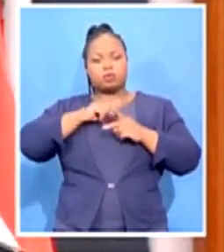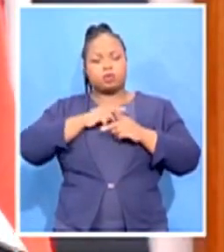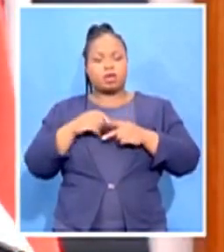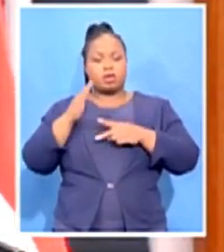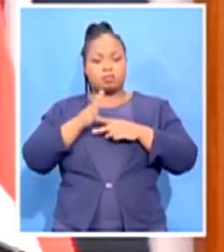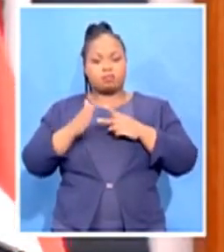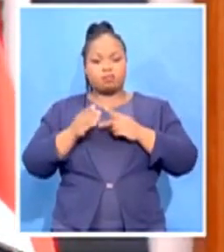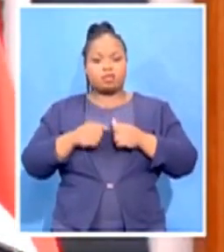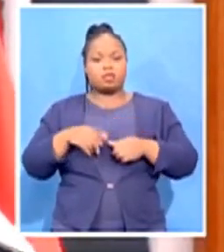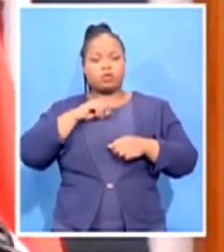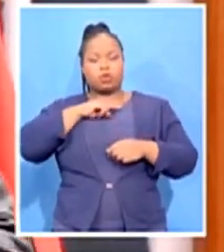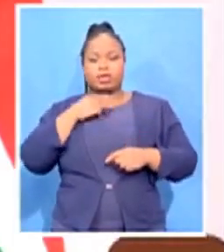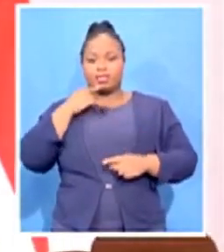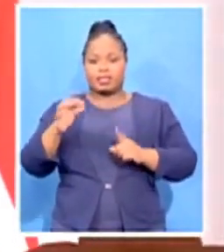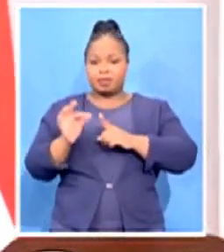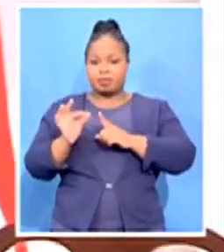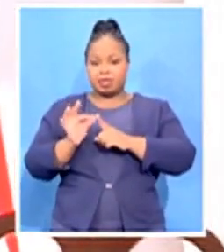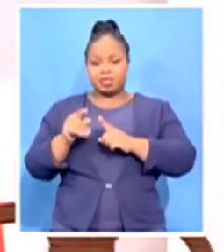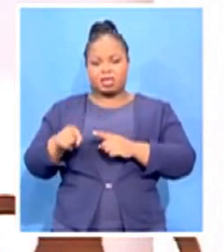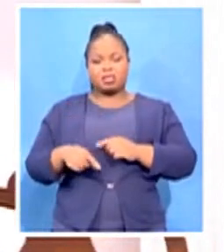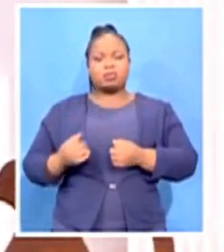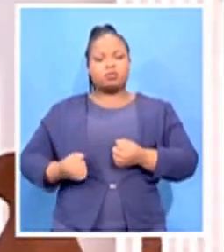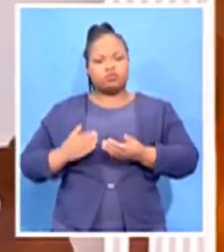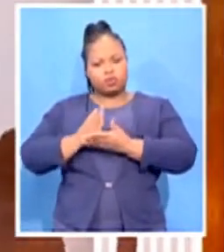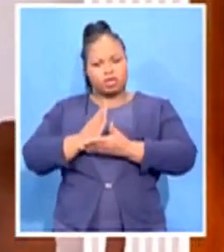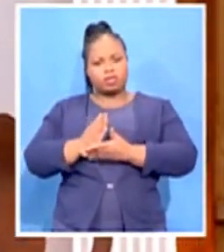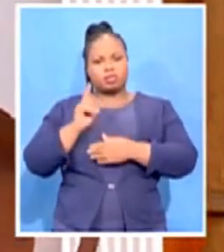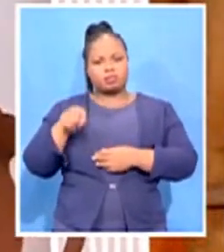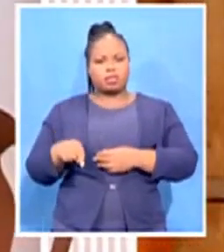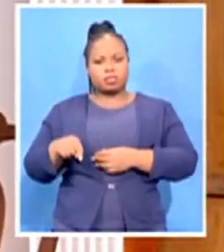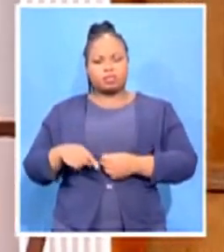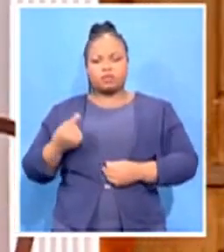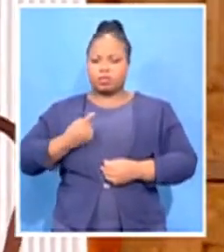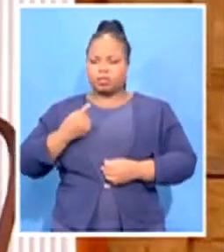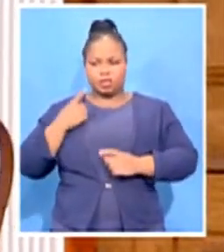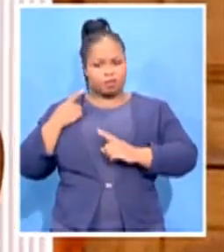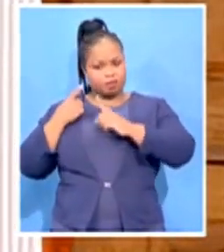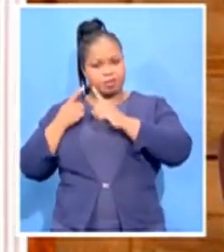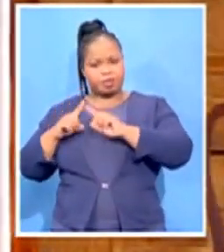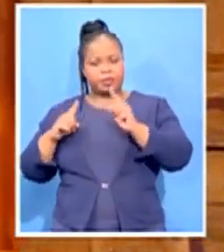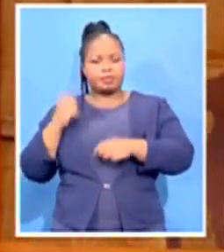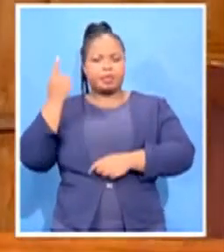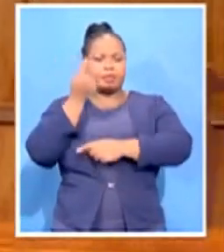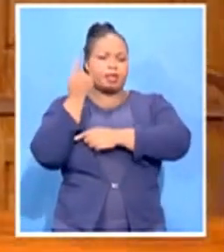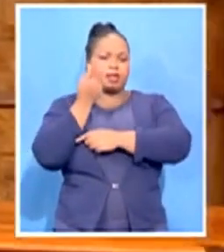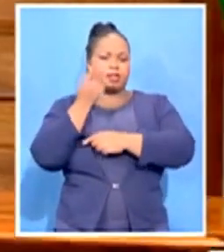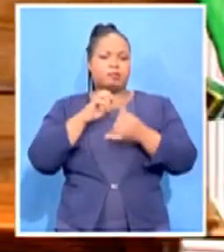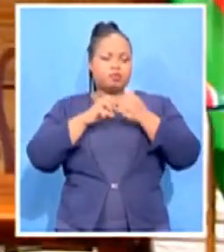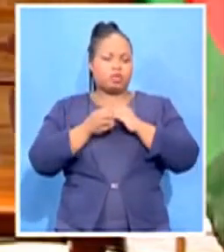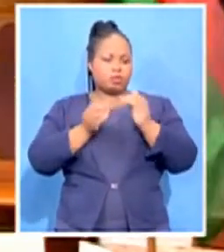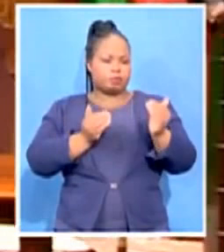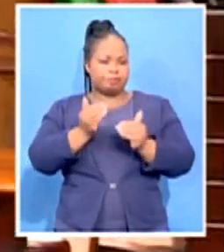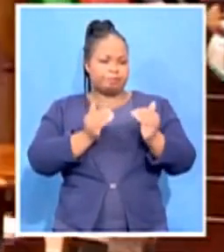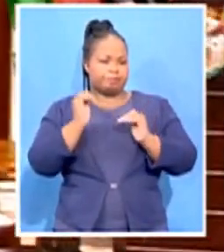a right to self-determination. But Malawi trying to maintain a balance between Palestine